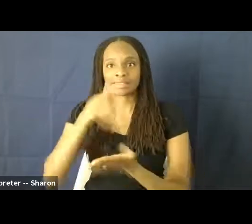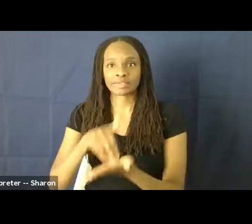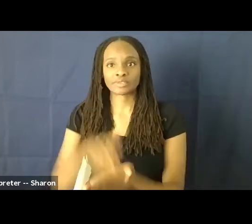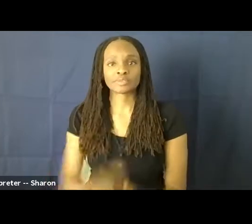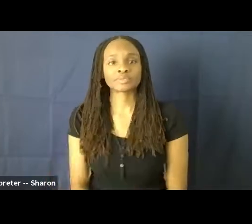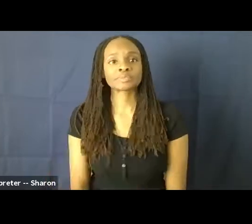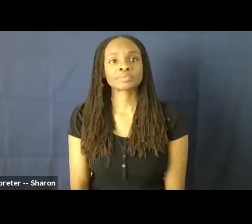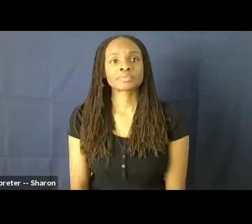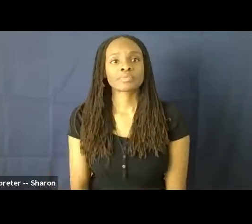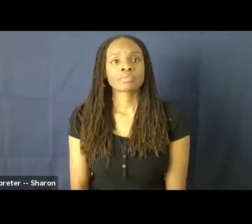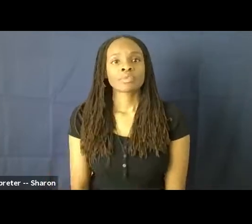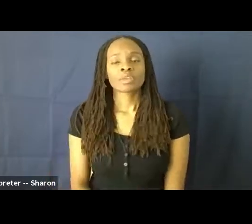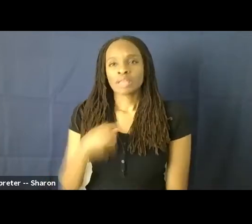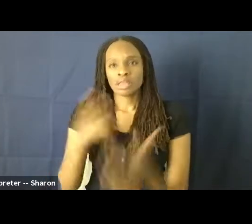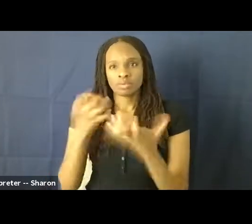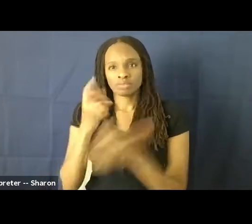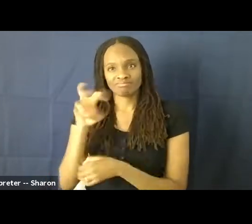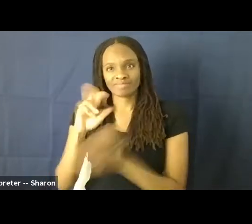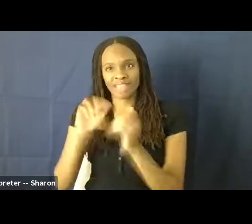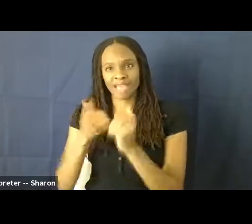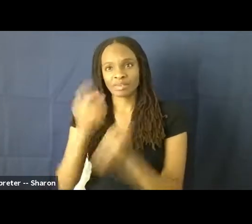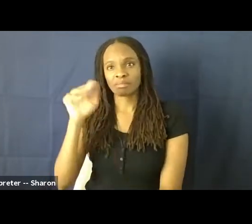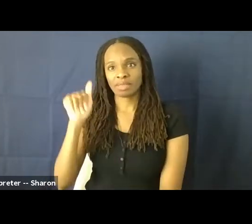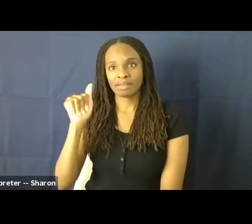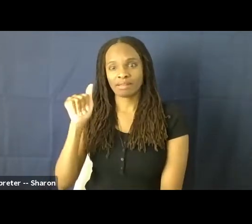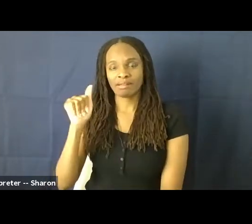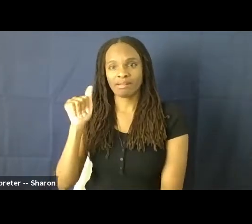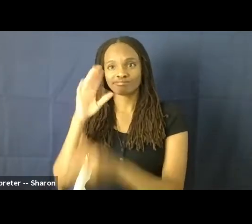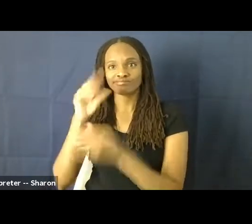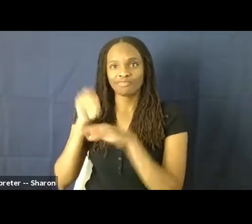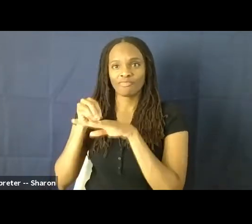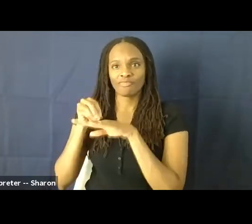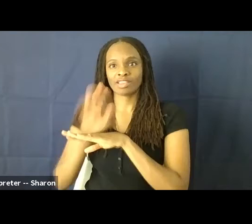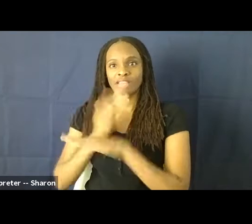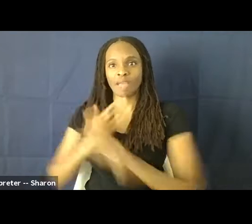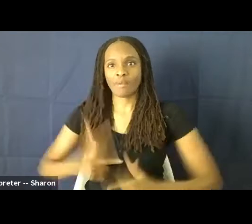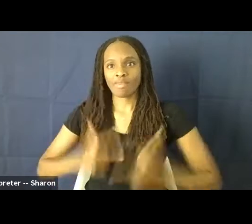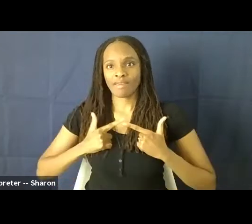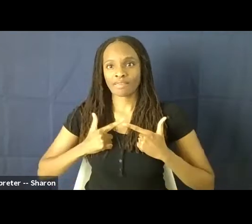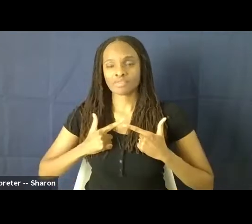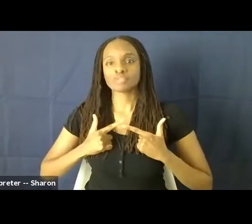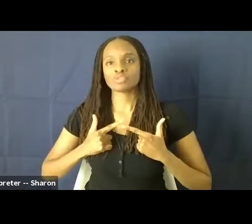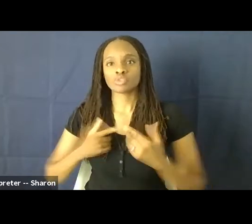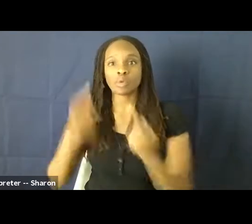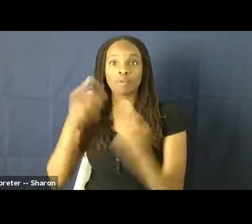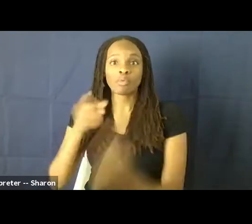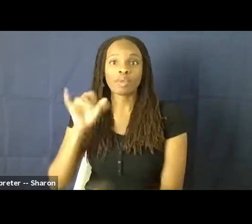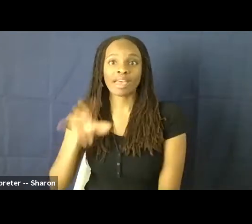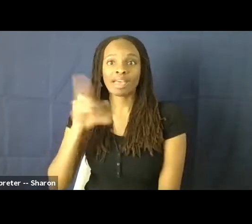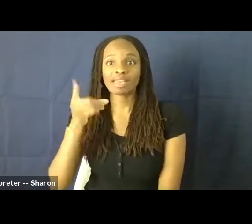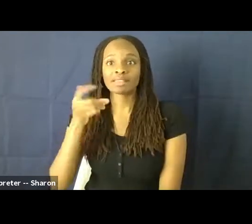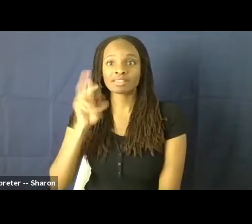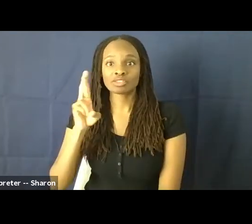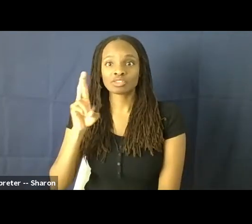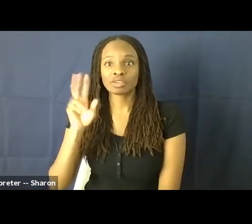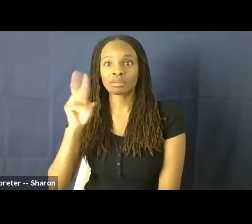So I wanted to switch gears to how media shapes our lives and speaking to a point that Dr. Hager made is this